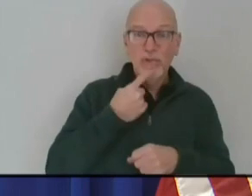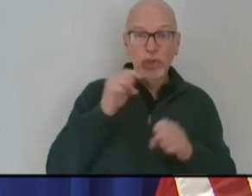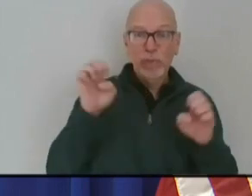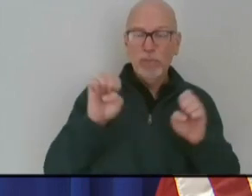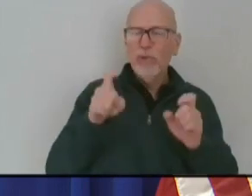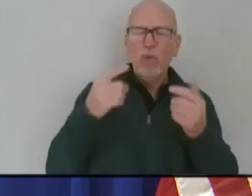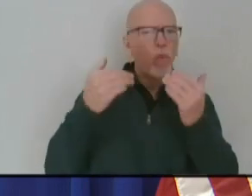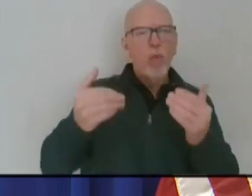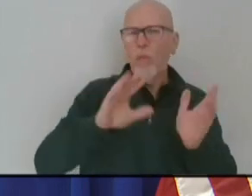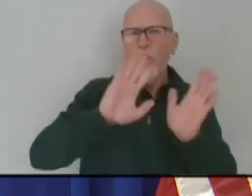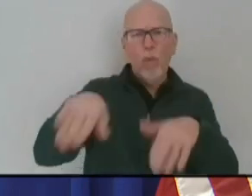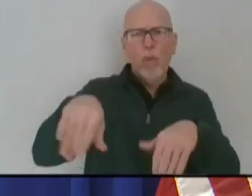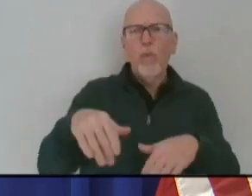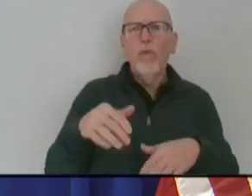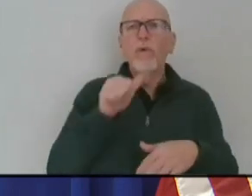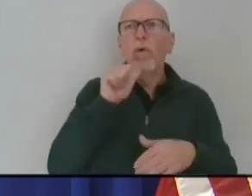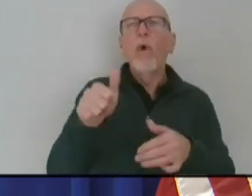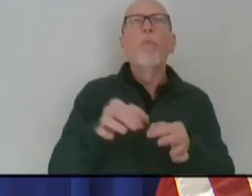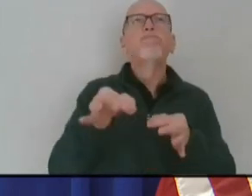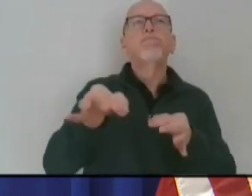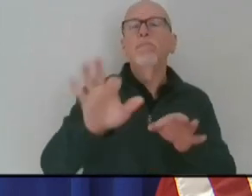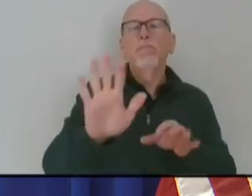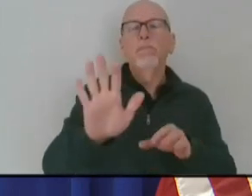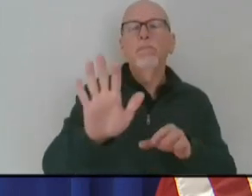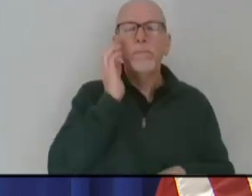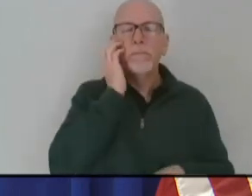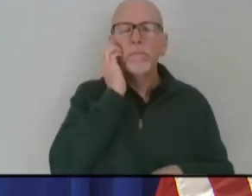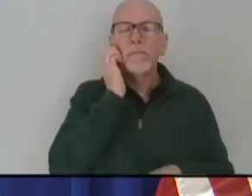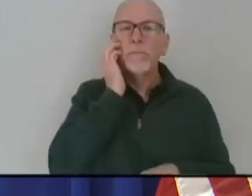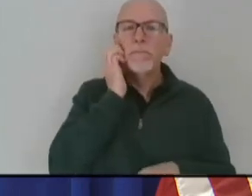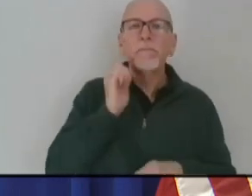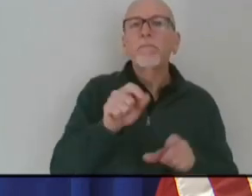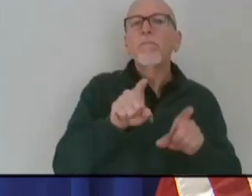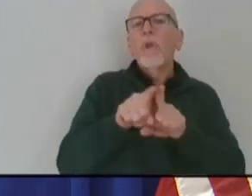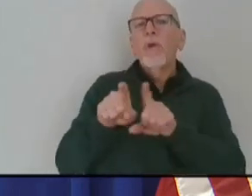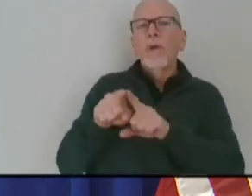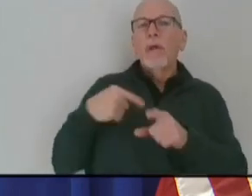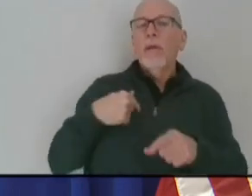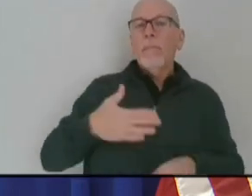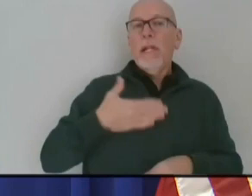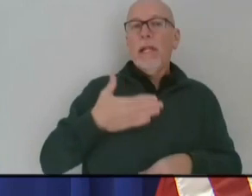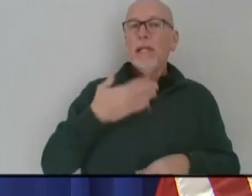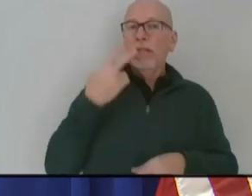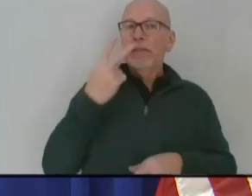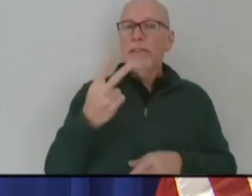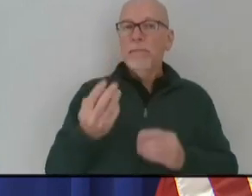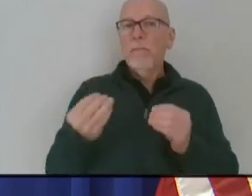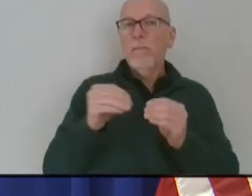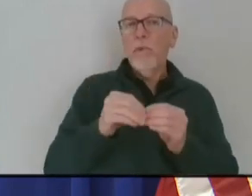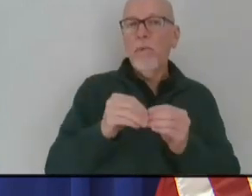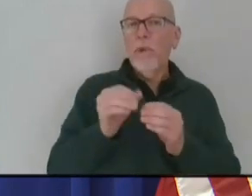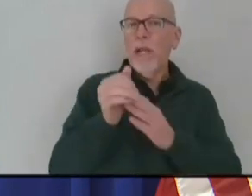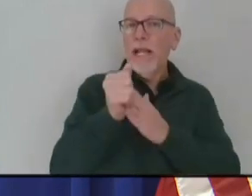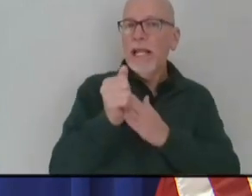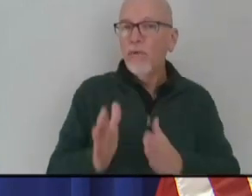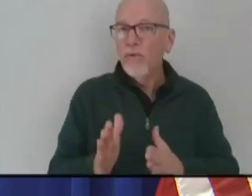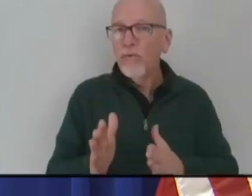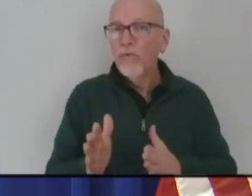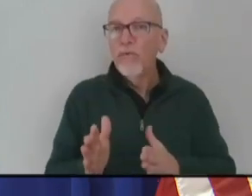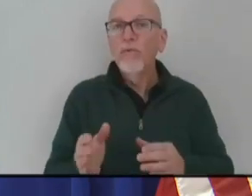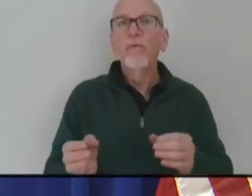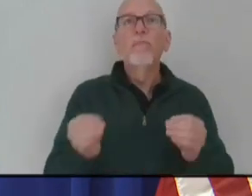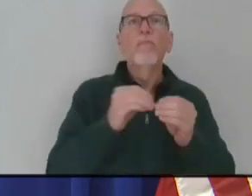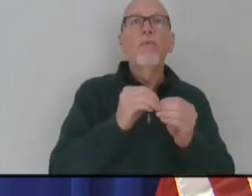need it. I'm also glad, and I just want to touch on for a second, I'm also glad to see more leaders and more individual